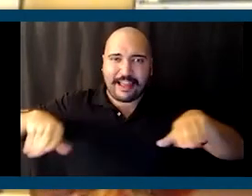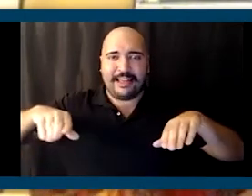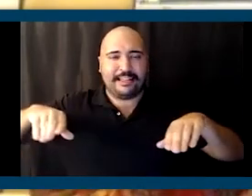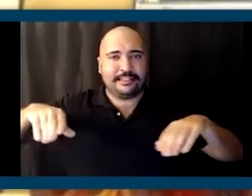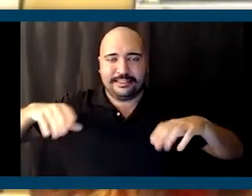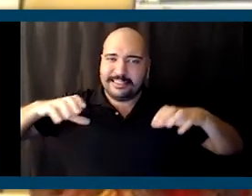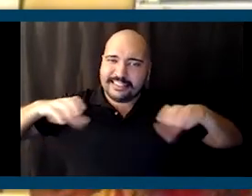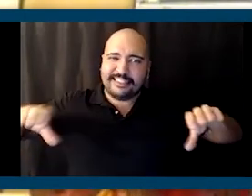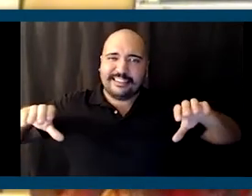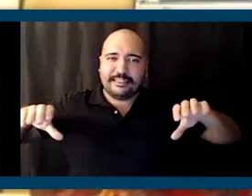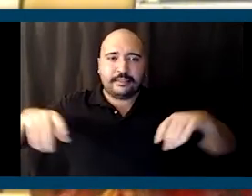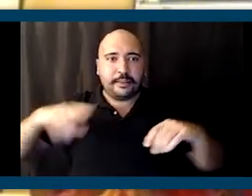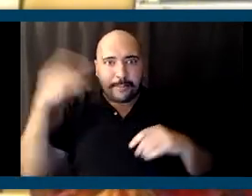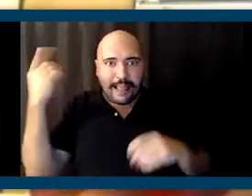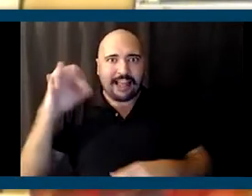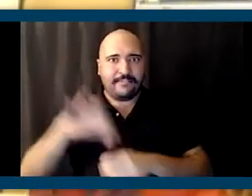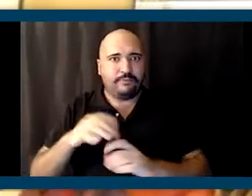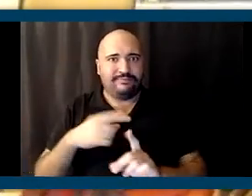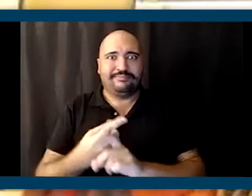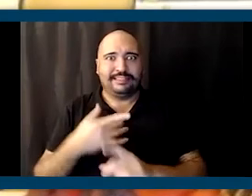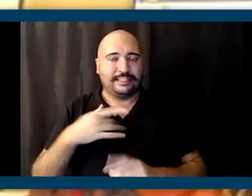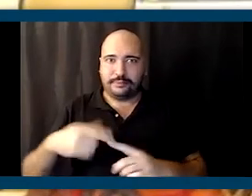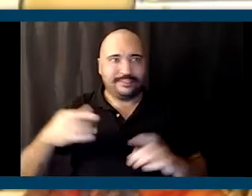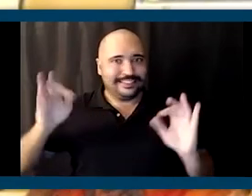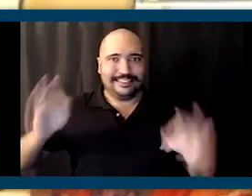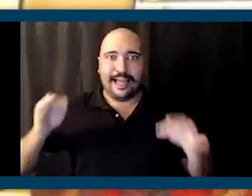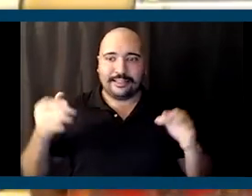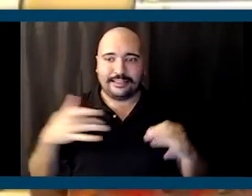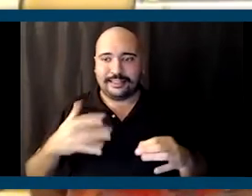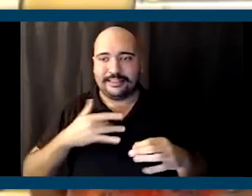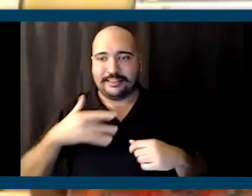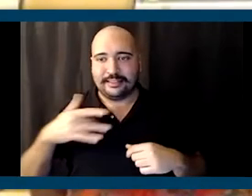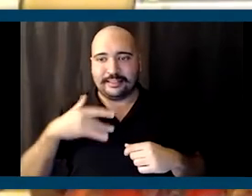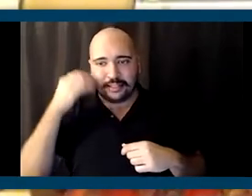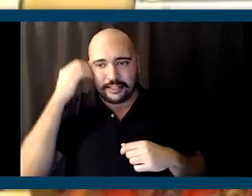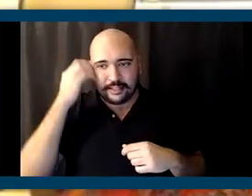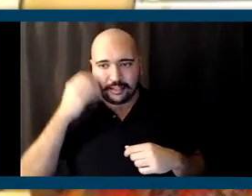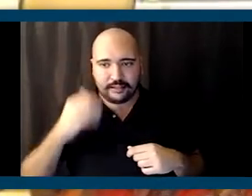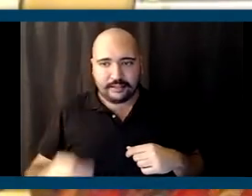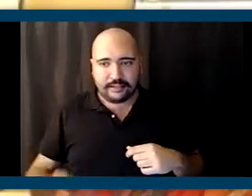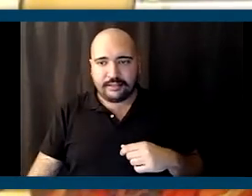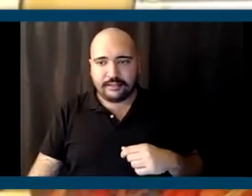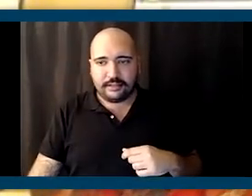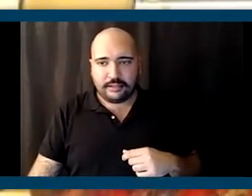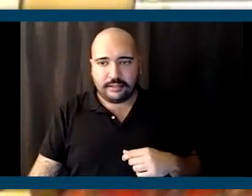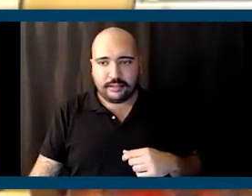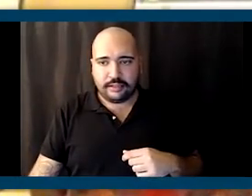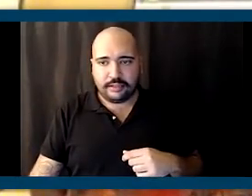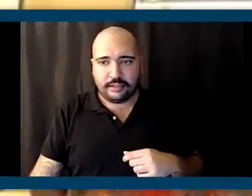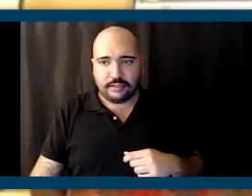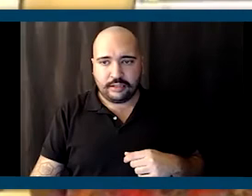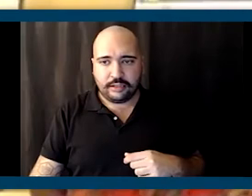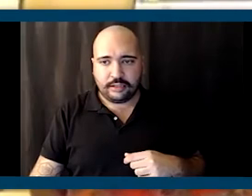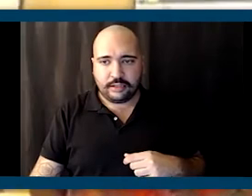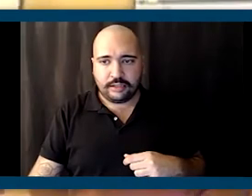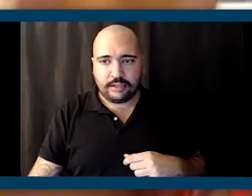the black vote turns out to be the deciding factor. So when you think about Obama, what carried him